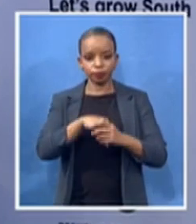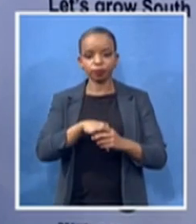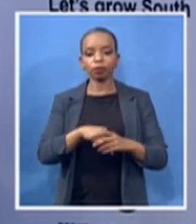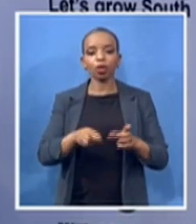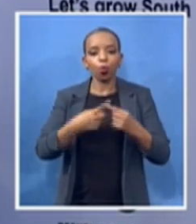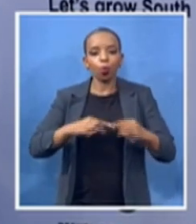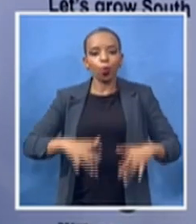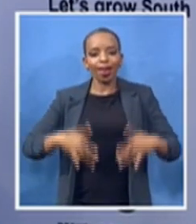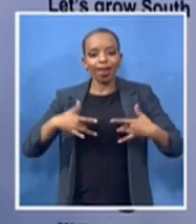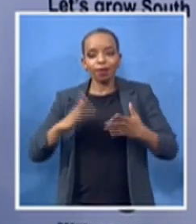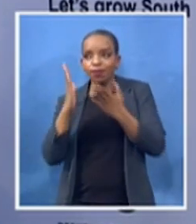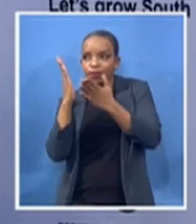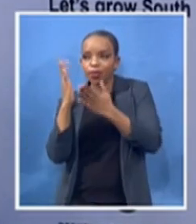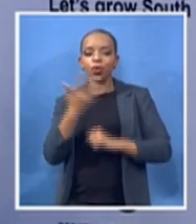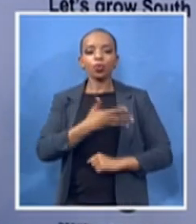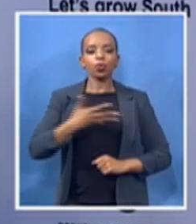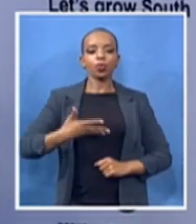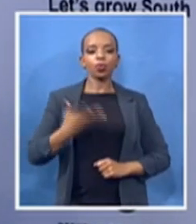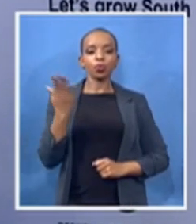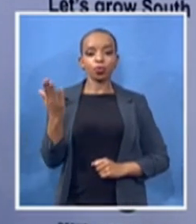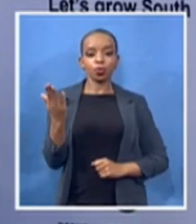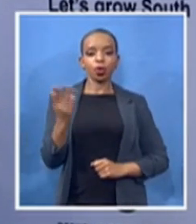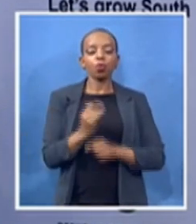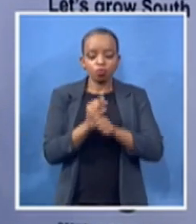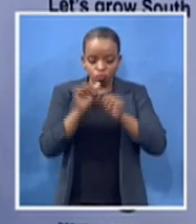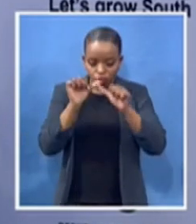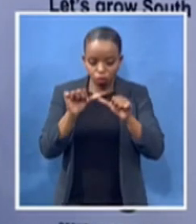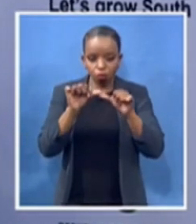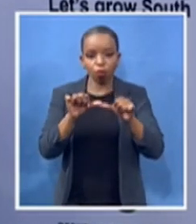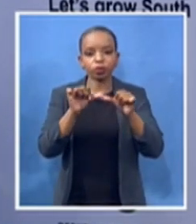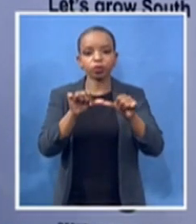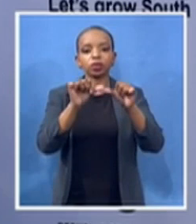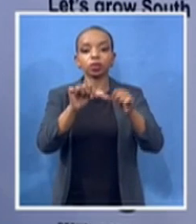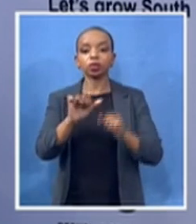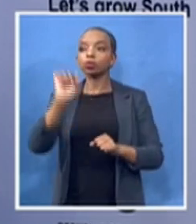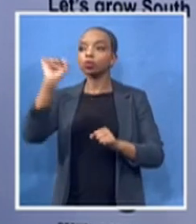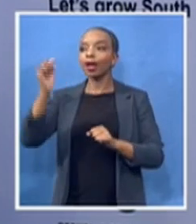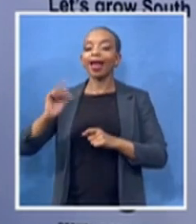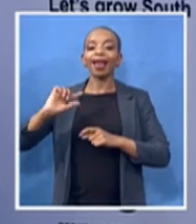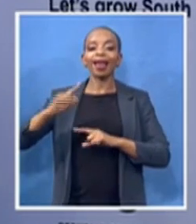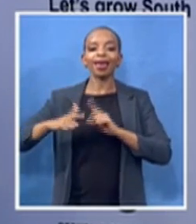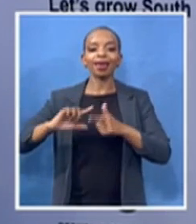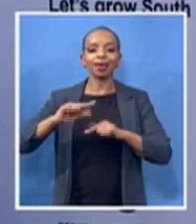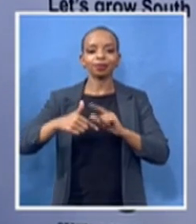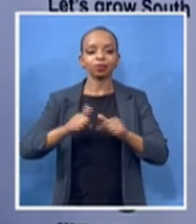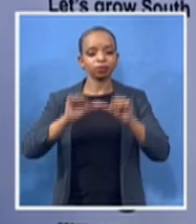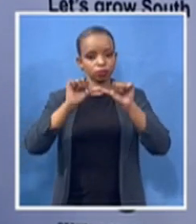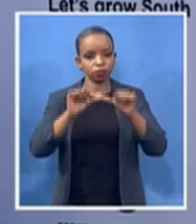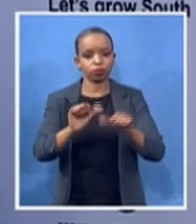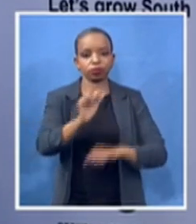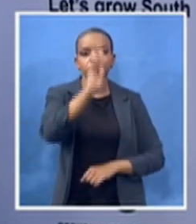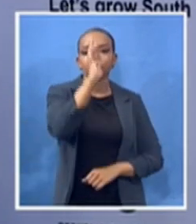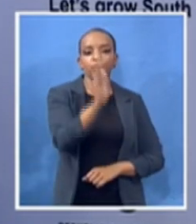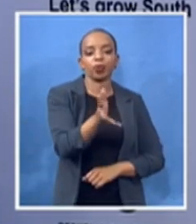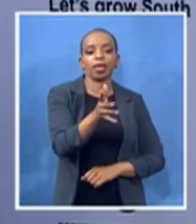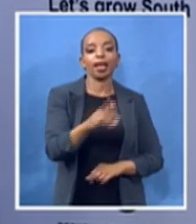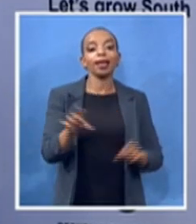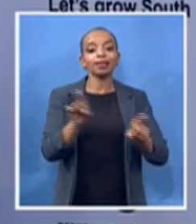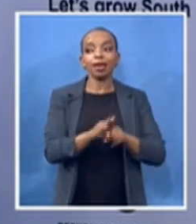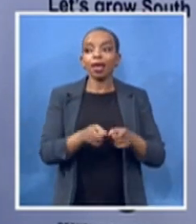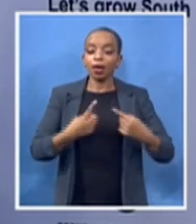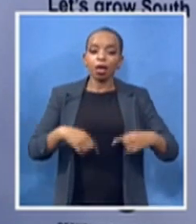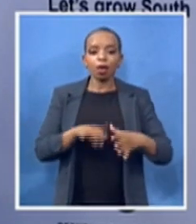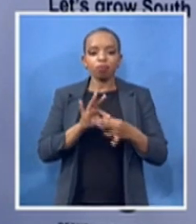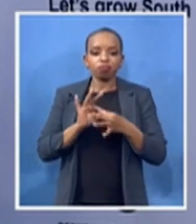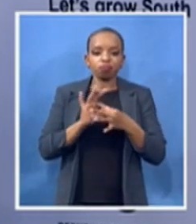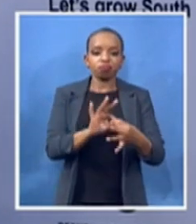espouse the legacy of charlotte mackie and we bring a commitment that this is the woman that is hence i am donning